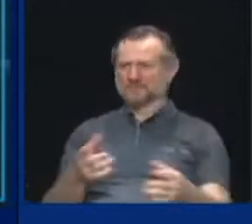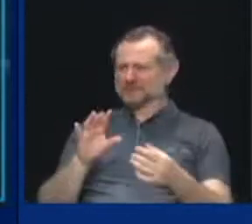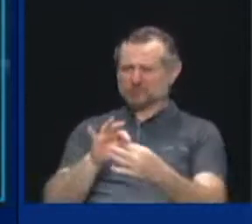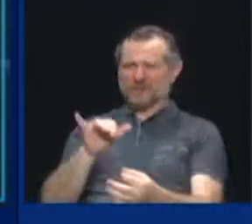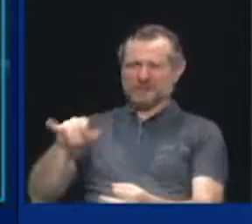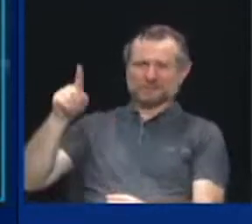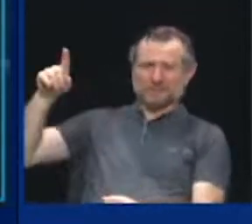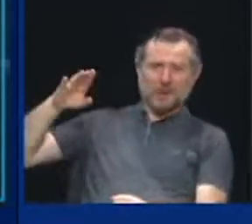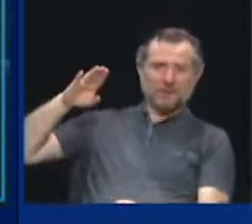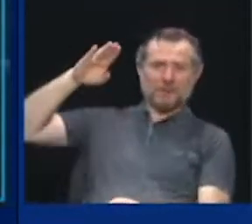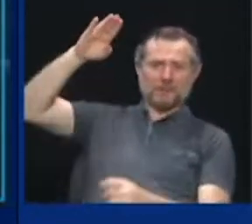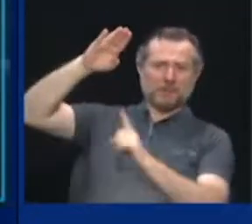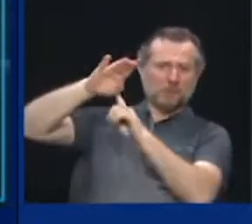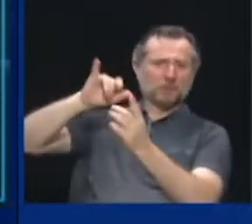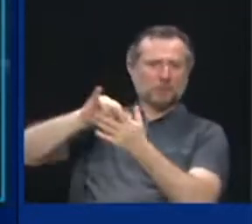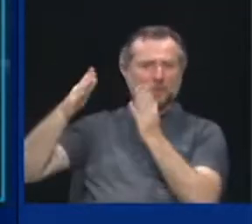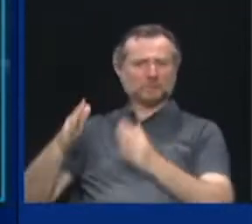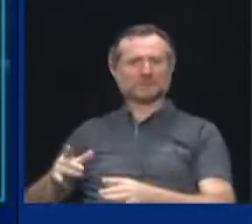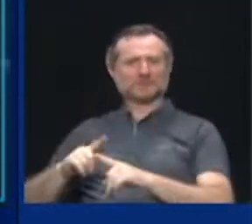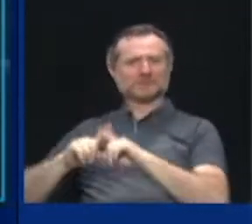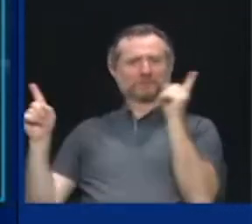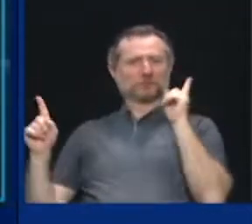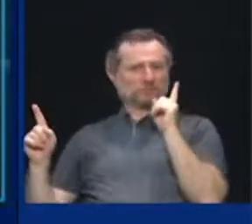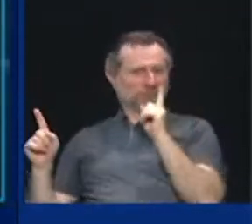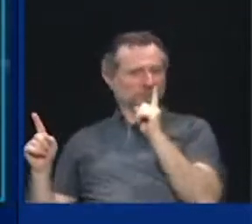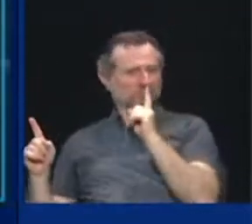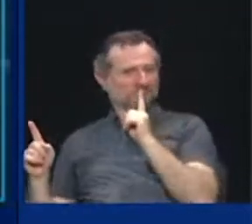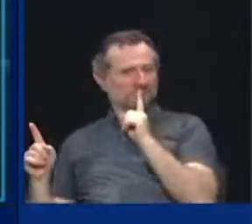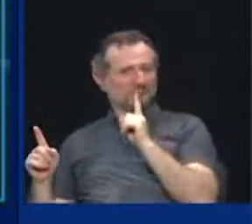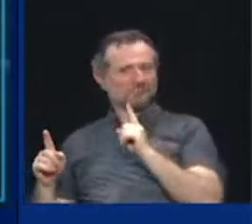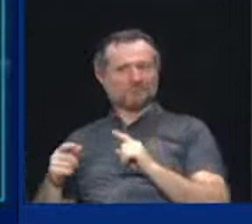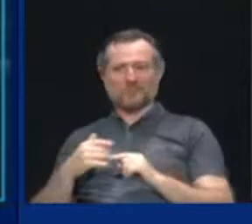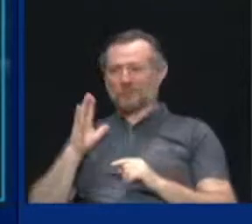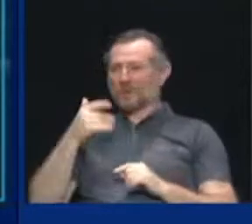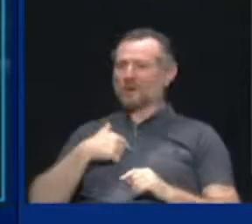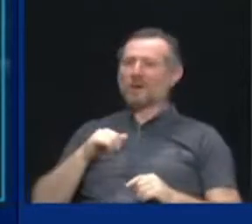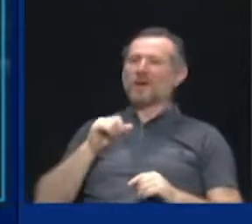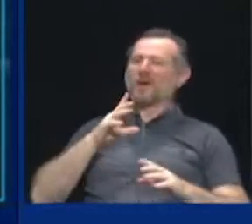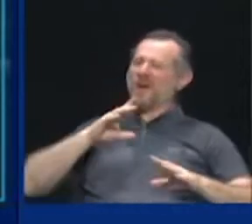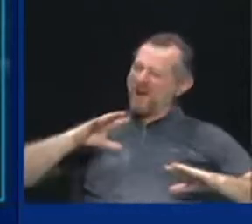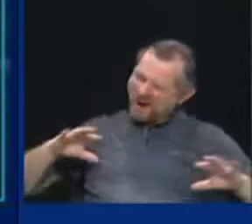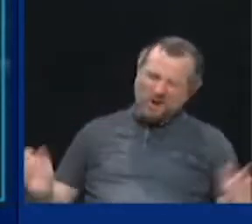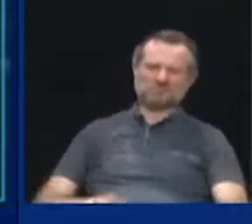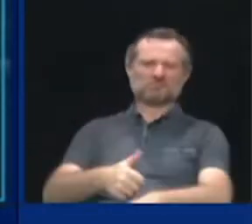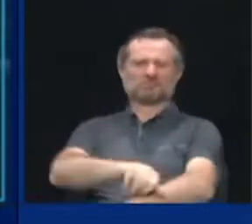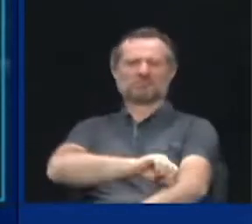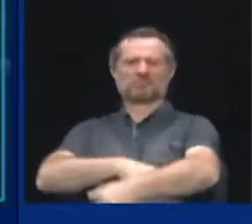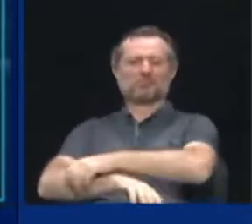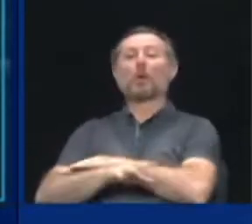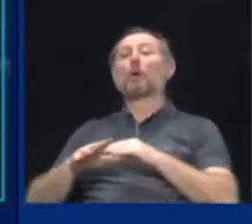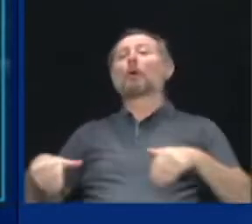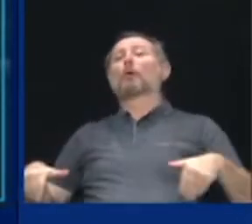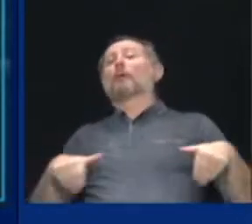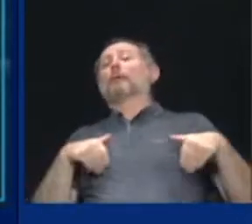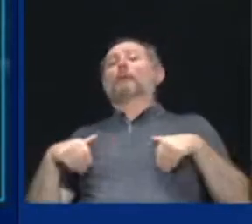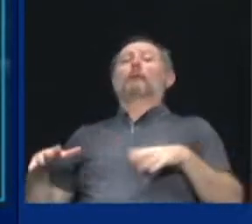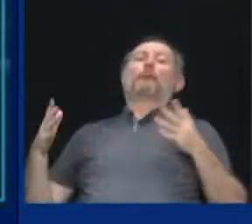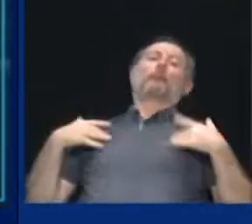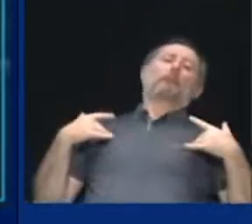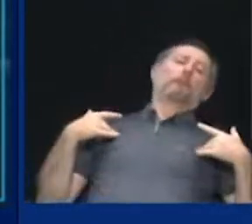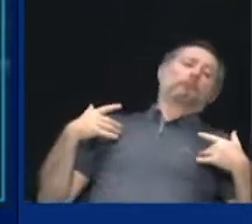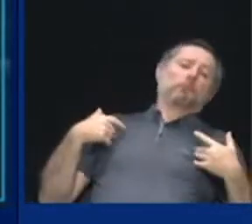Yorkers. Because we act. We're not passive. We're not just going to sit there and let it happen to us.